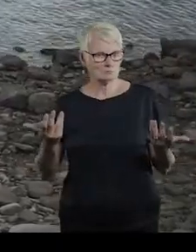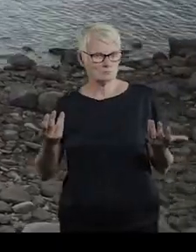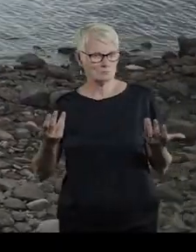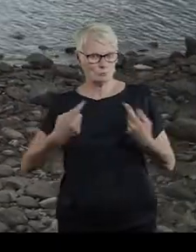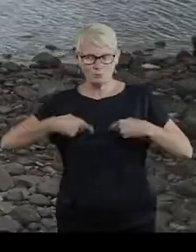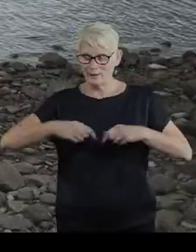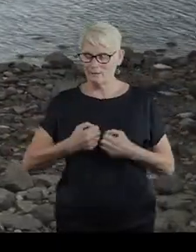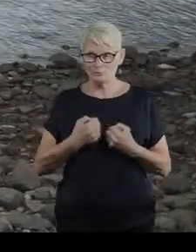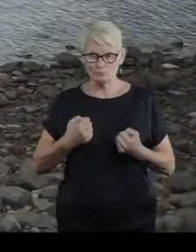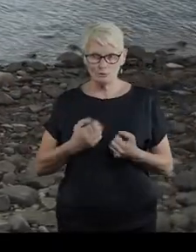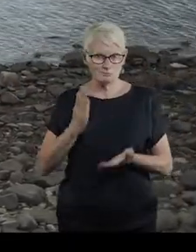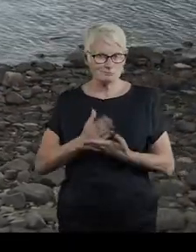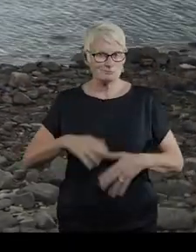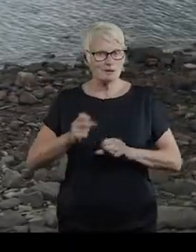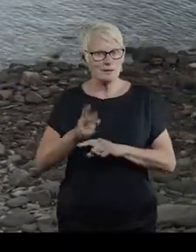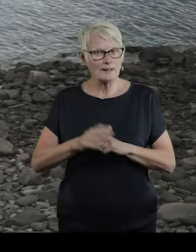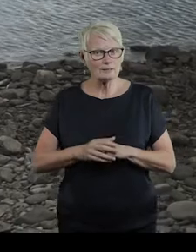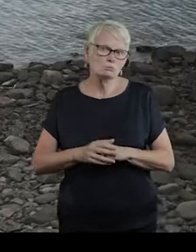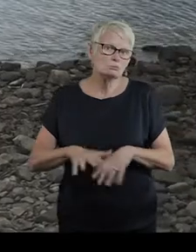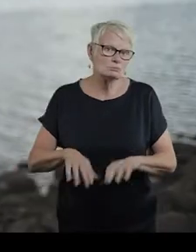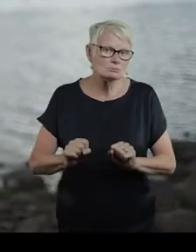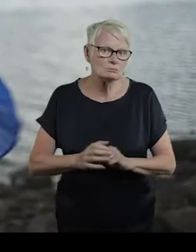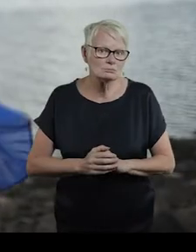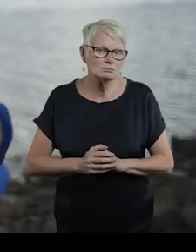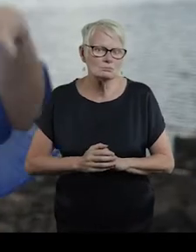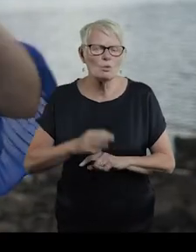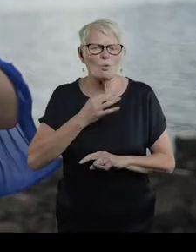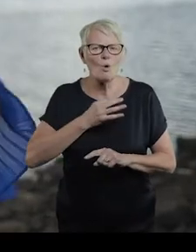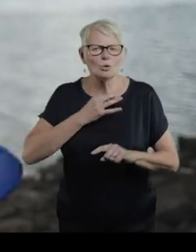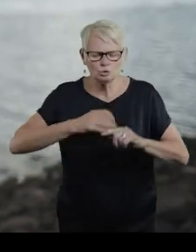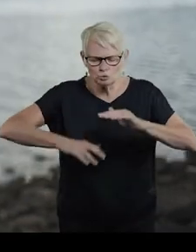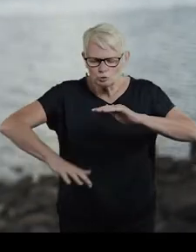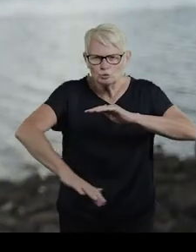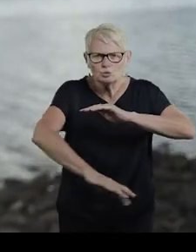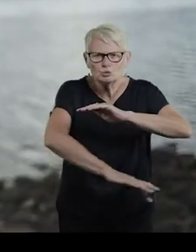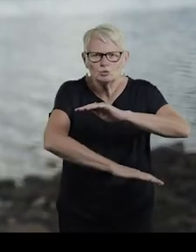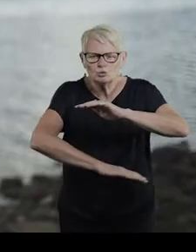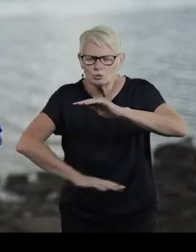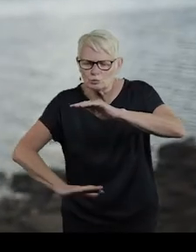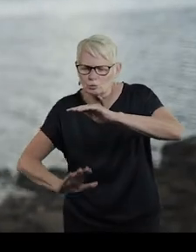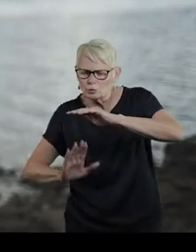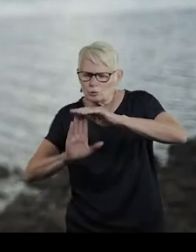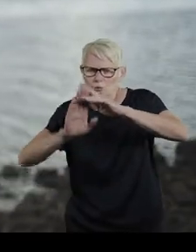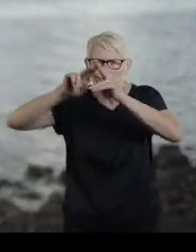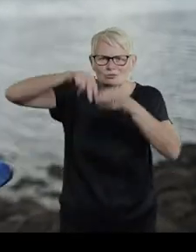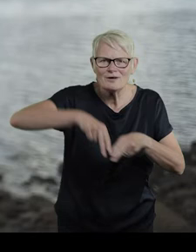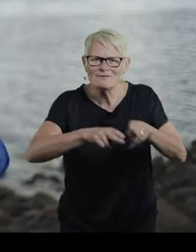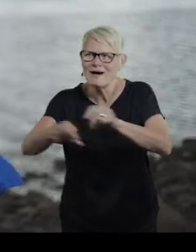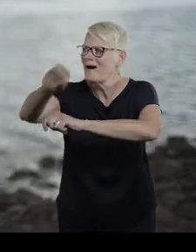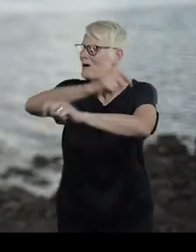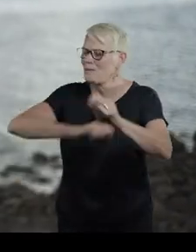Do we have the strength to begin again? To begin. Water seeps underground. Water becomes river.